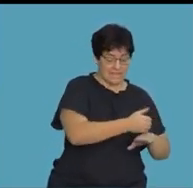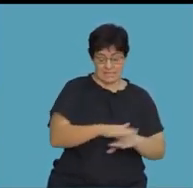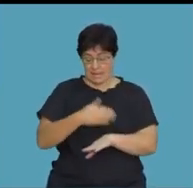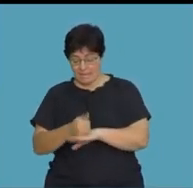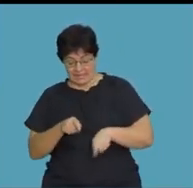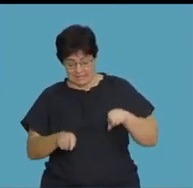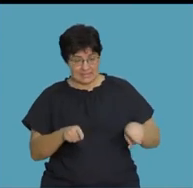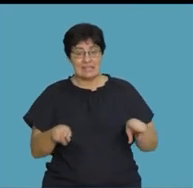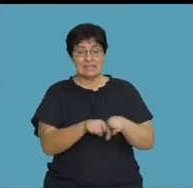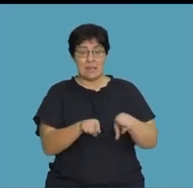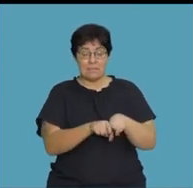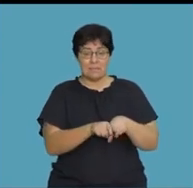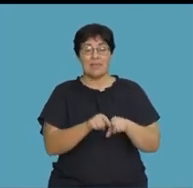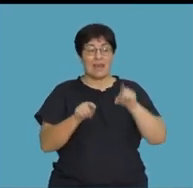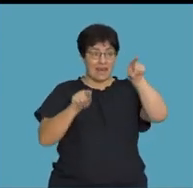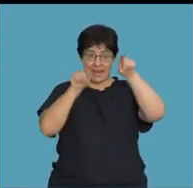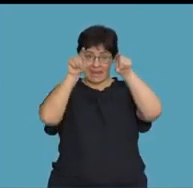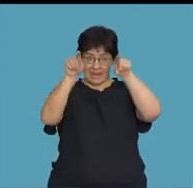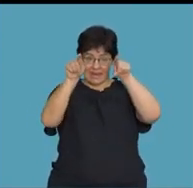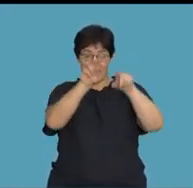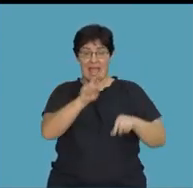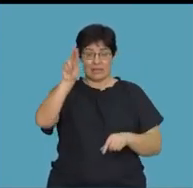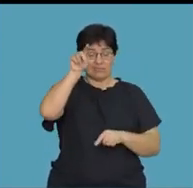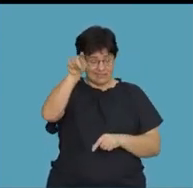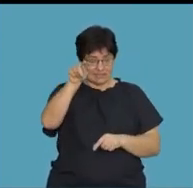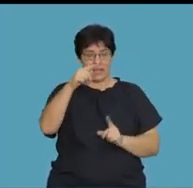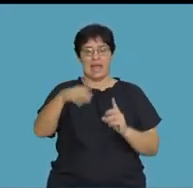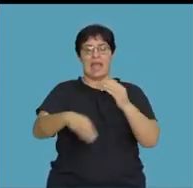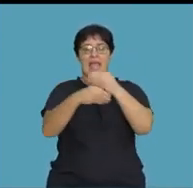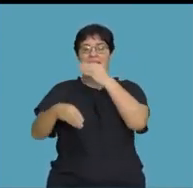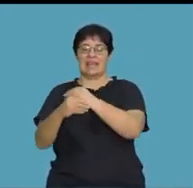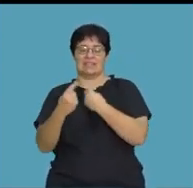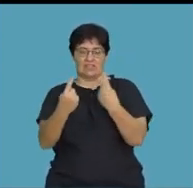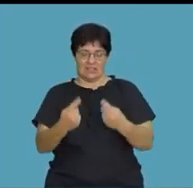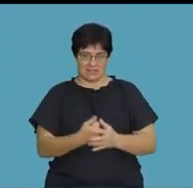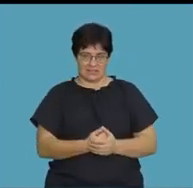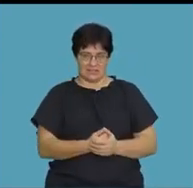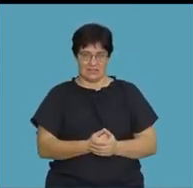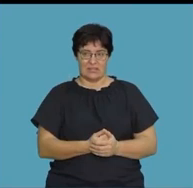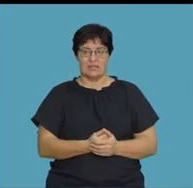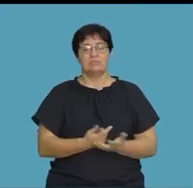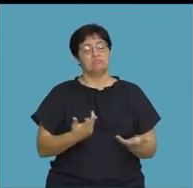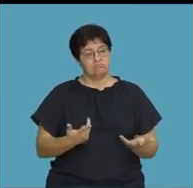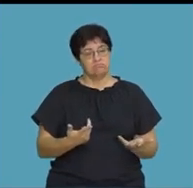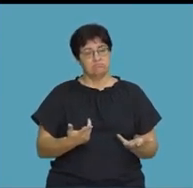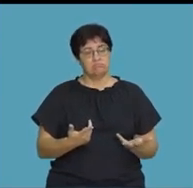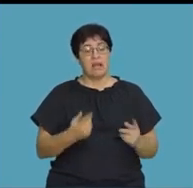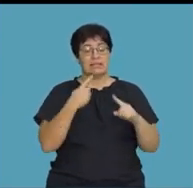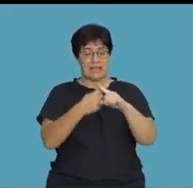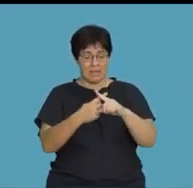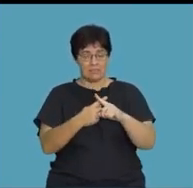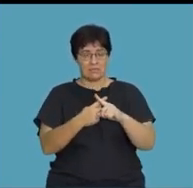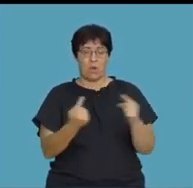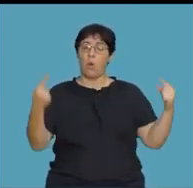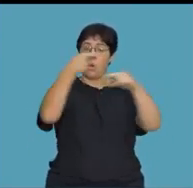are the same, the rule is we add the exponents. Obviously, the opposite of multiply will be